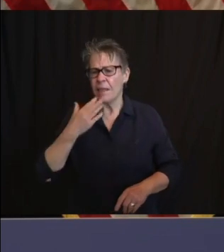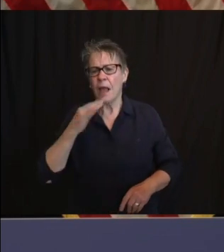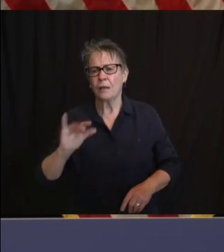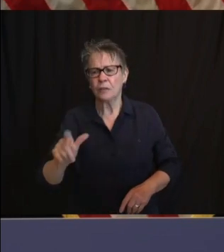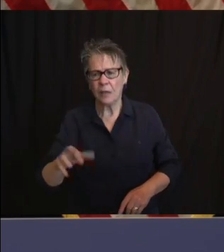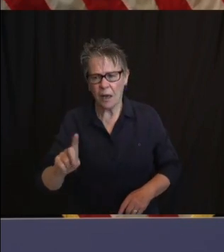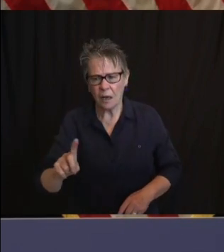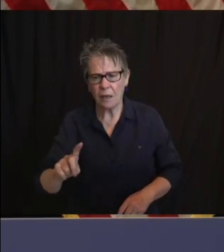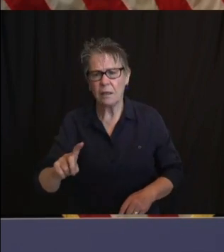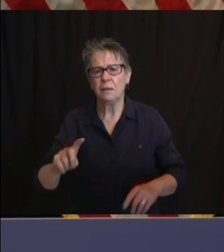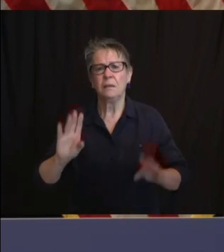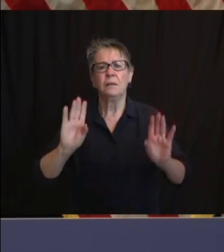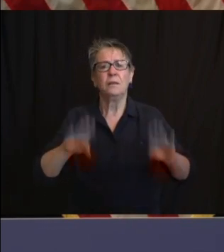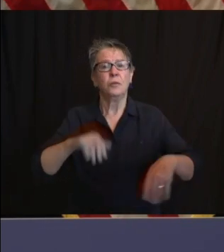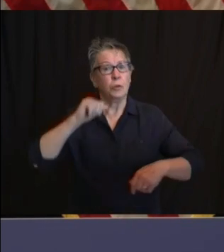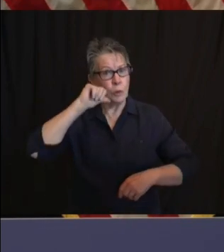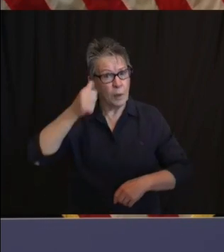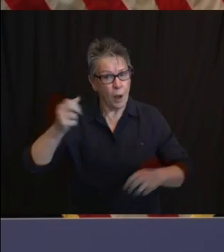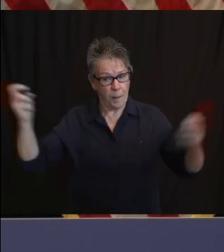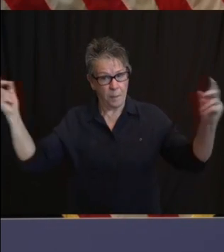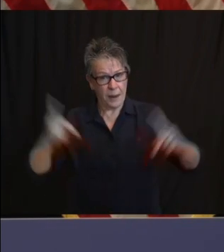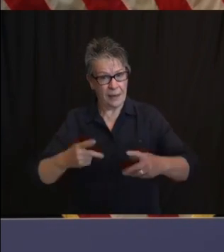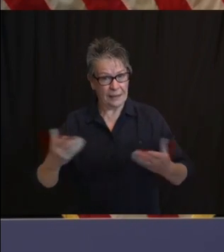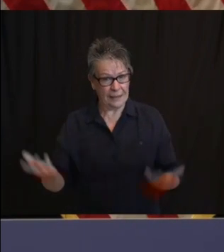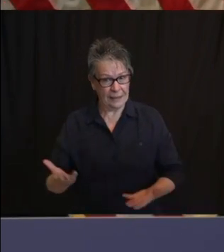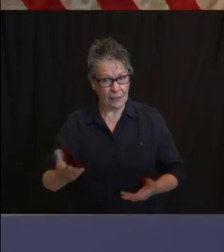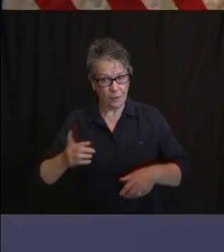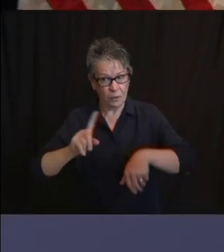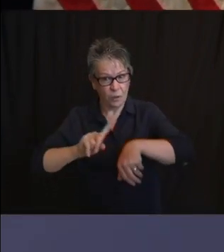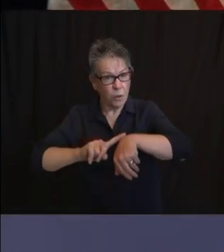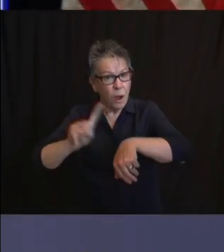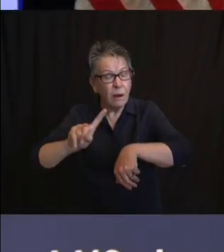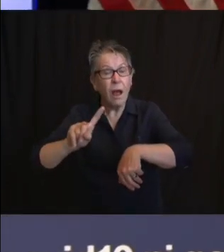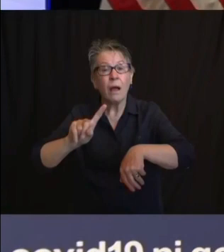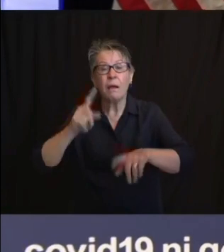1 PM unless you hear otherwise tomorrow. Godspeed. God bless.